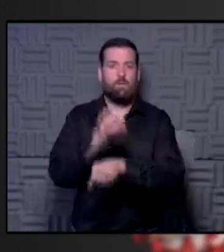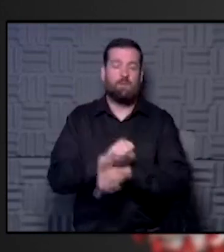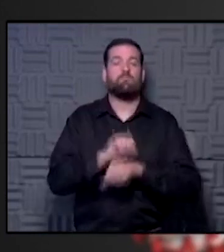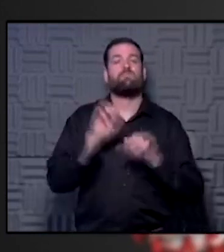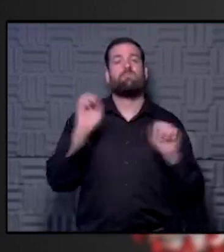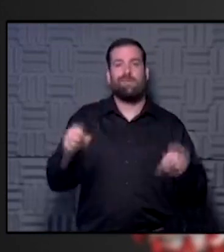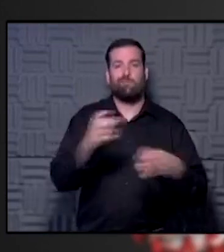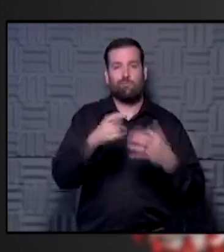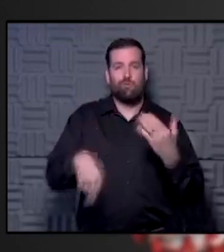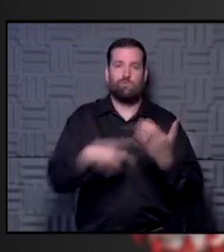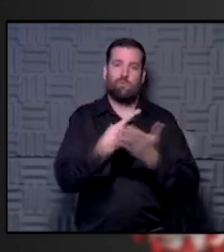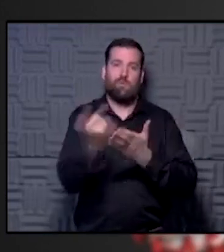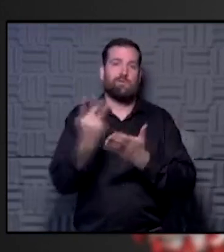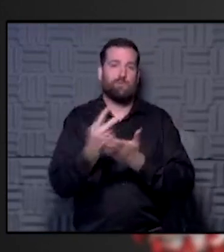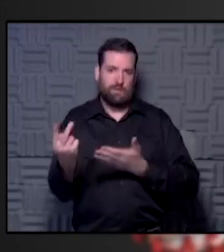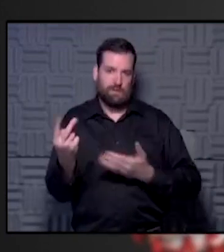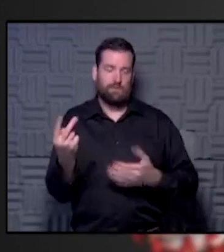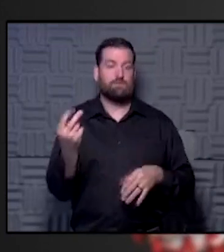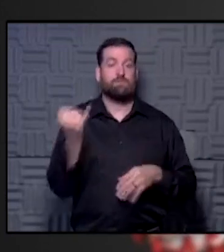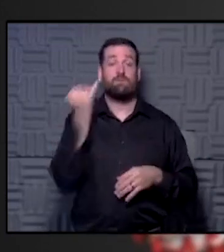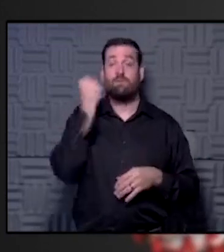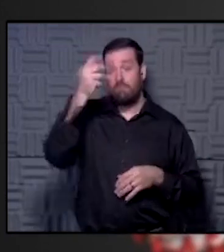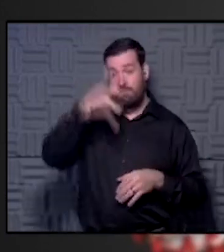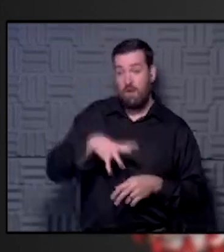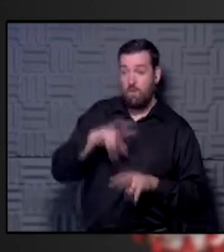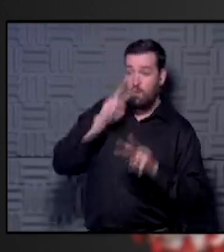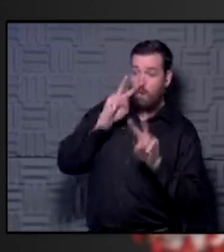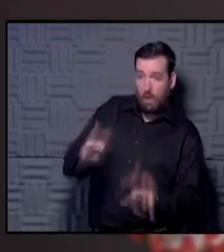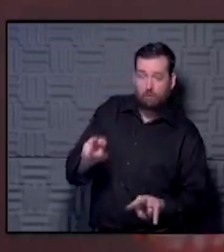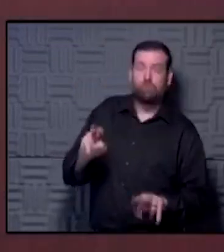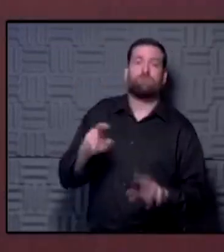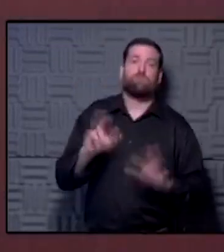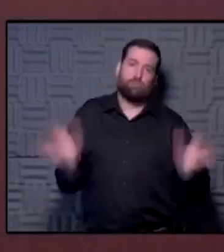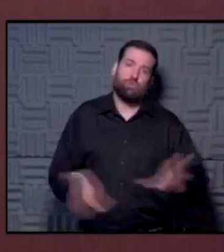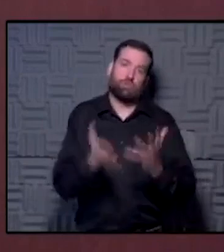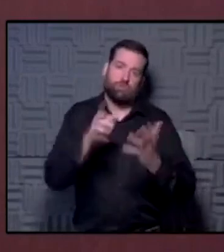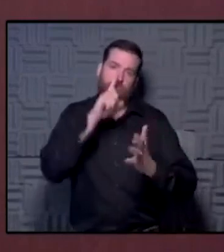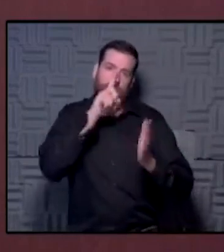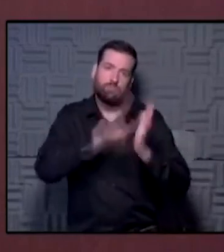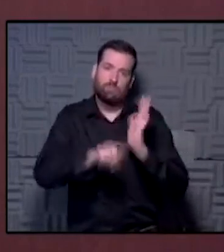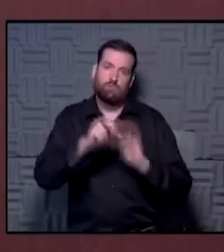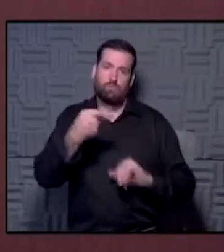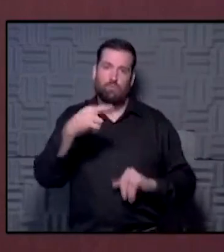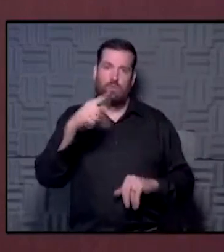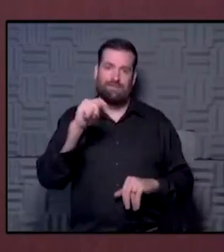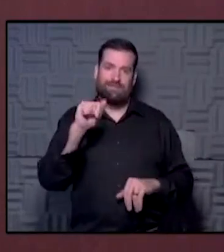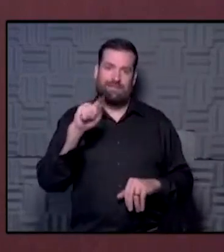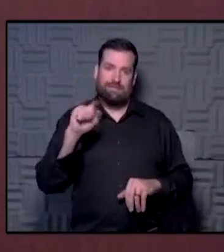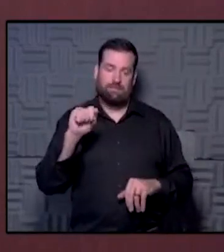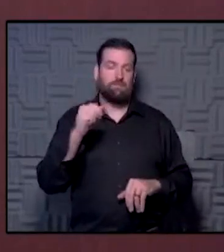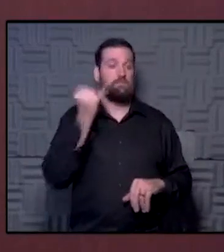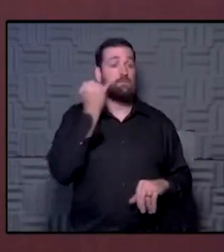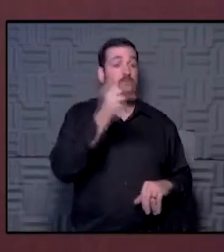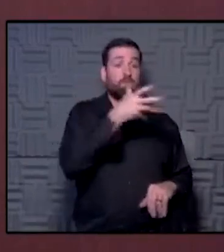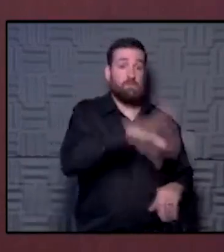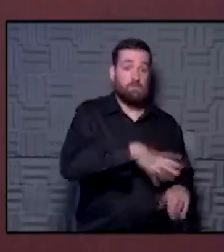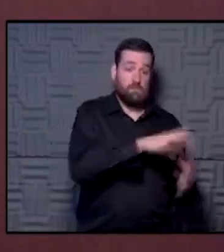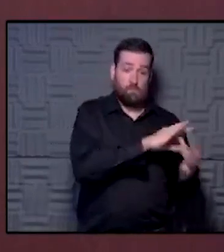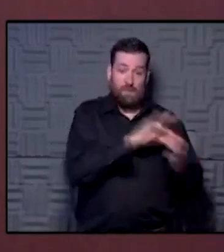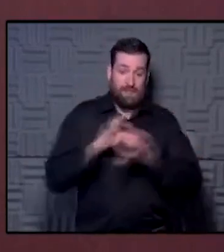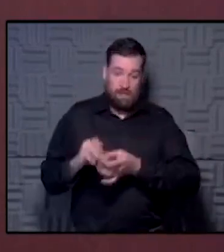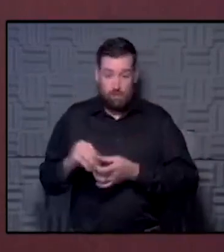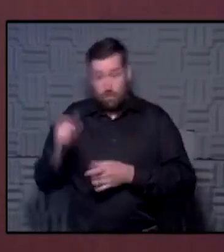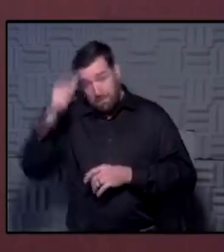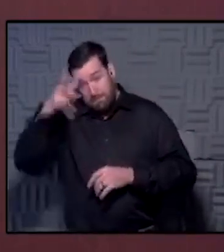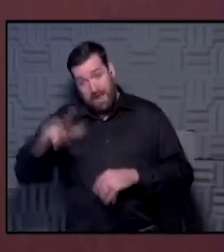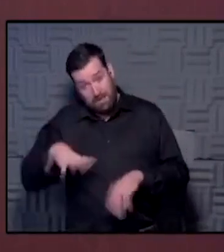or two. So, I think if we have men who are viewing, we encourage you to get your prostate cancer screening. If we have women who are related to men in some way,